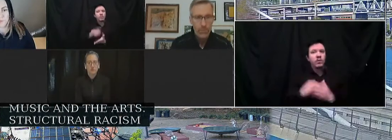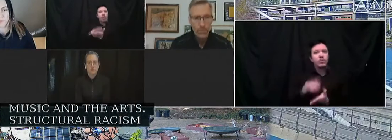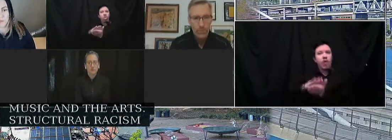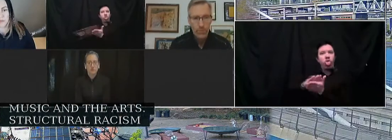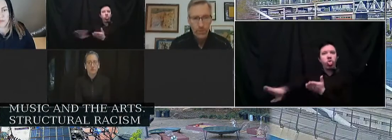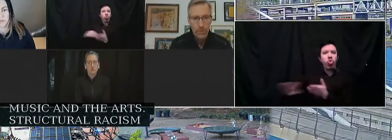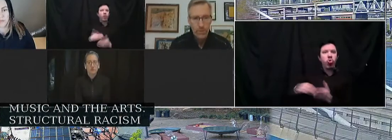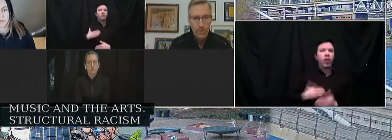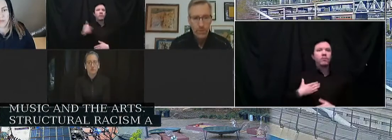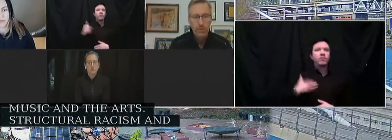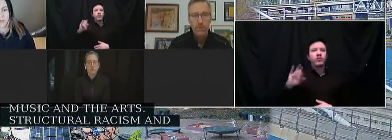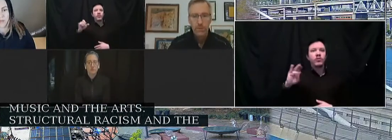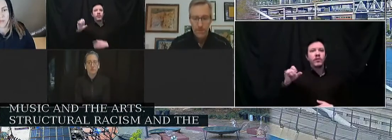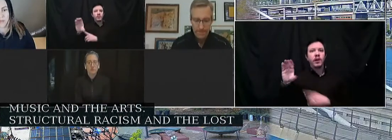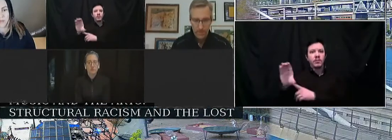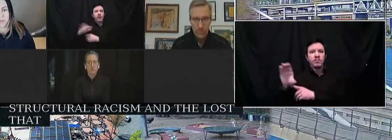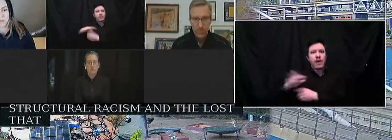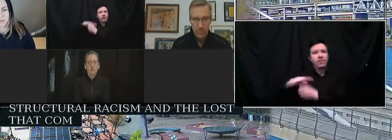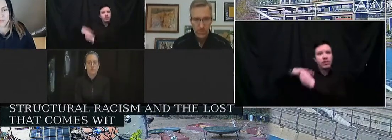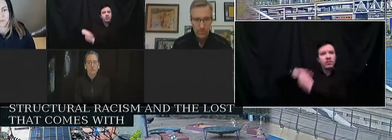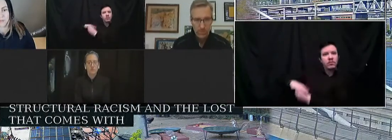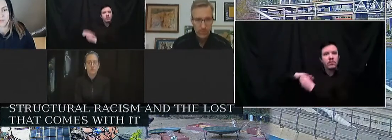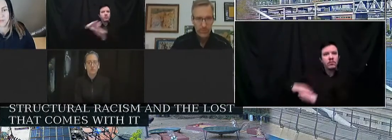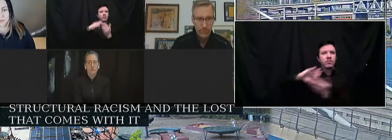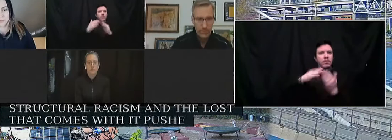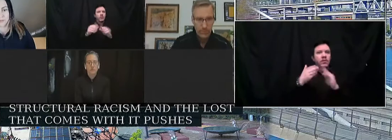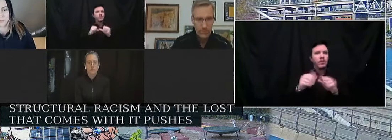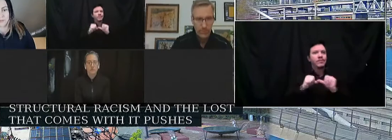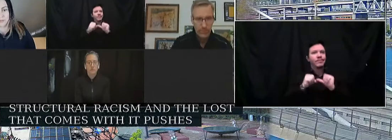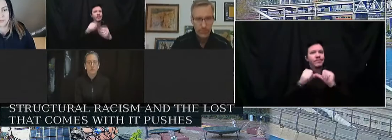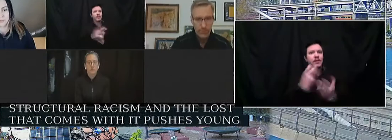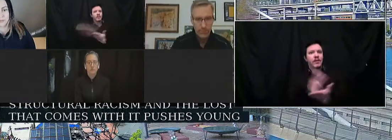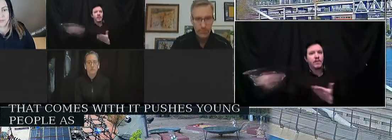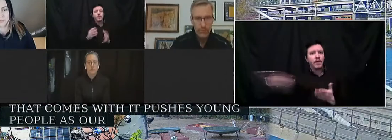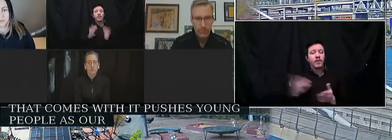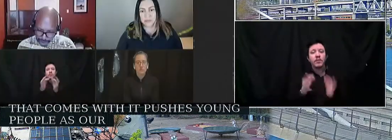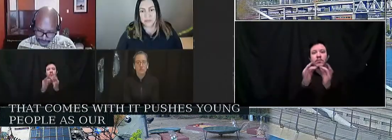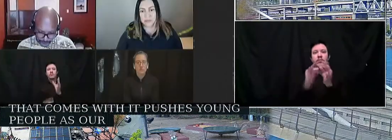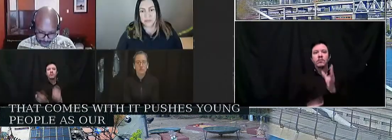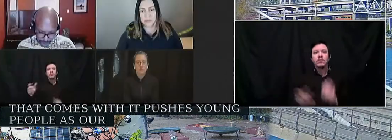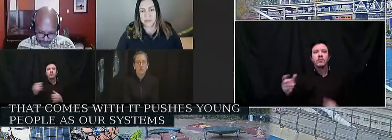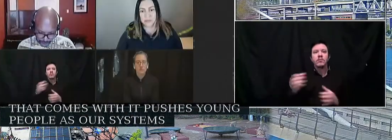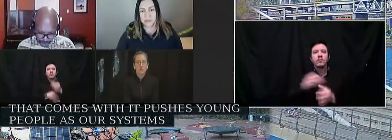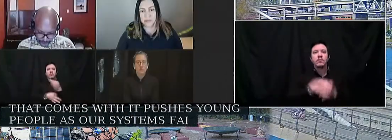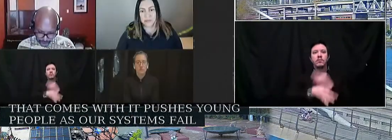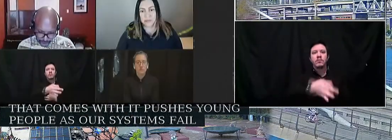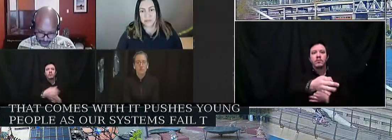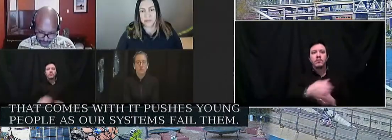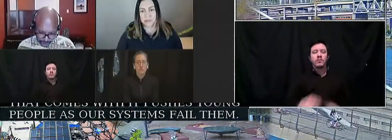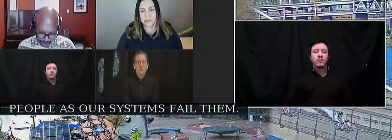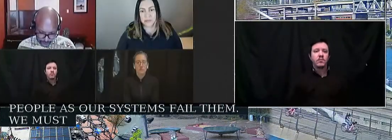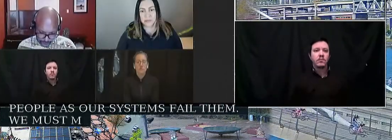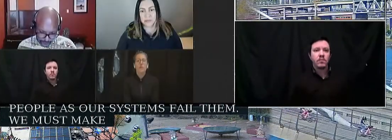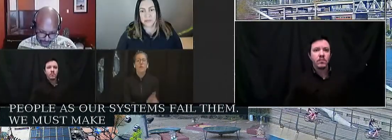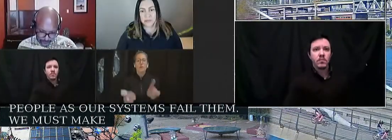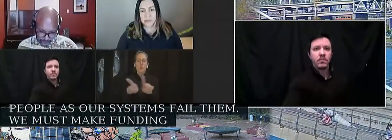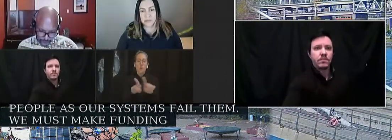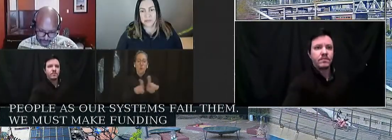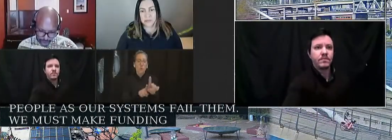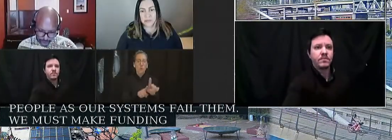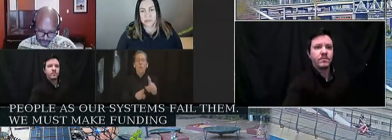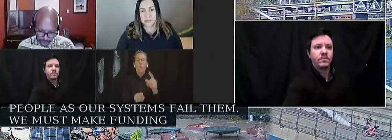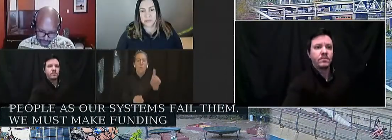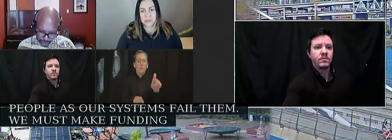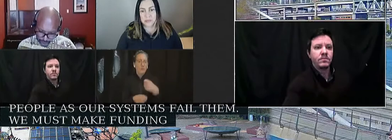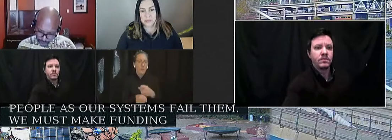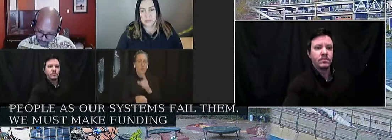people to the margins as our systems continually fail them. As always, we must make funding sustainable and sufficient to meet